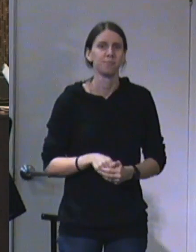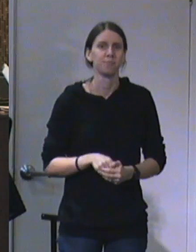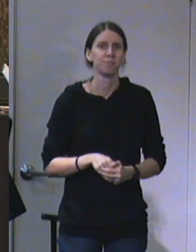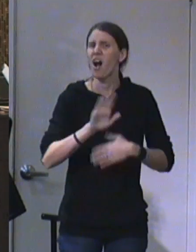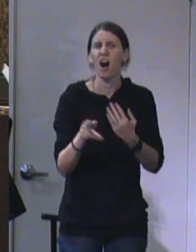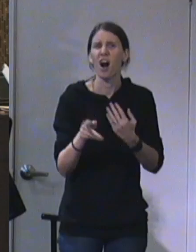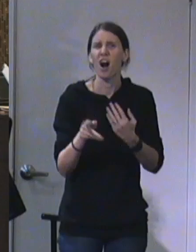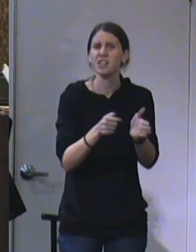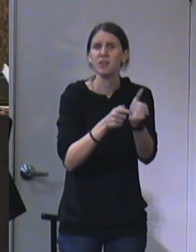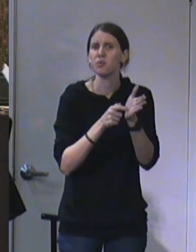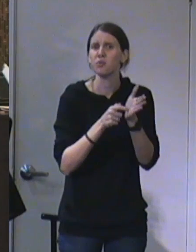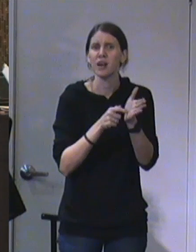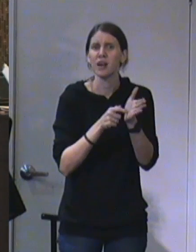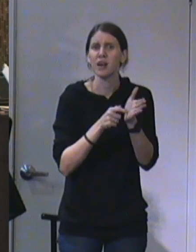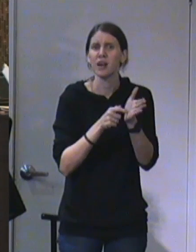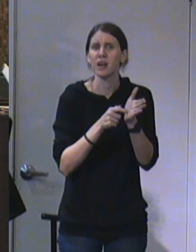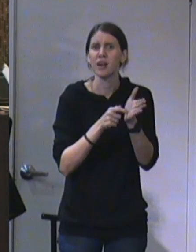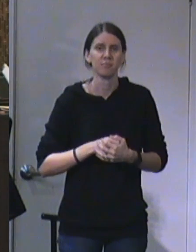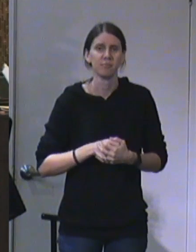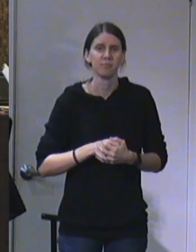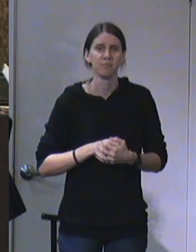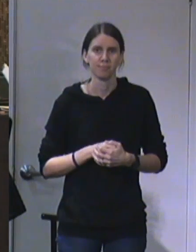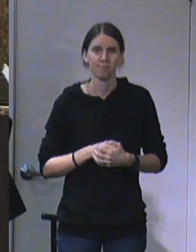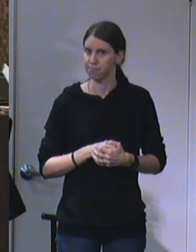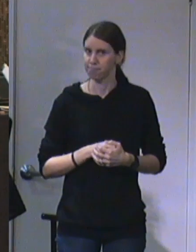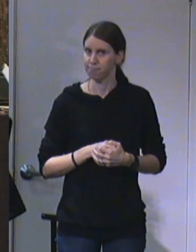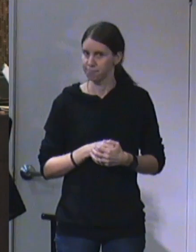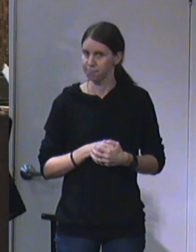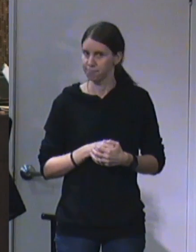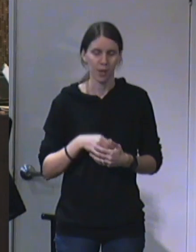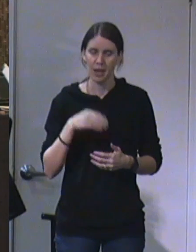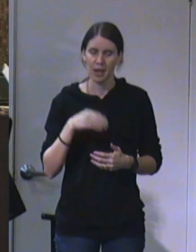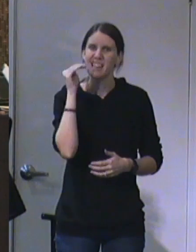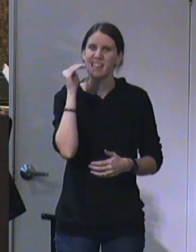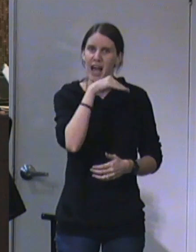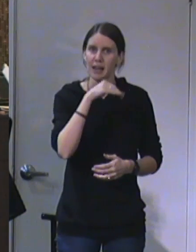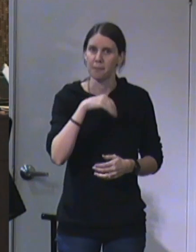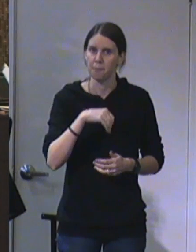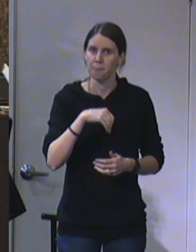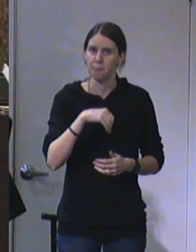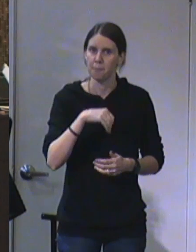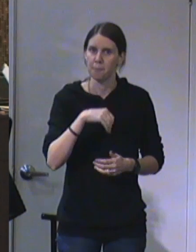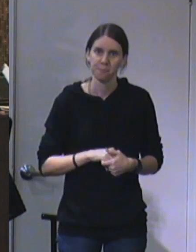all that a God could ever want. That's not what God has said.